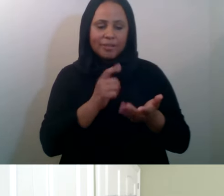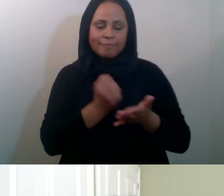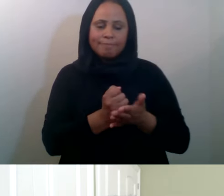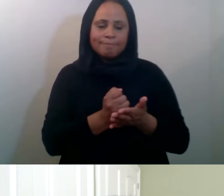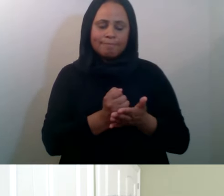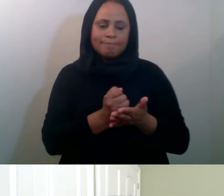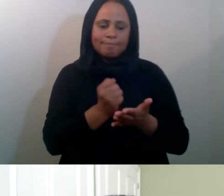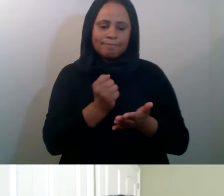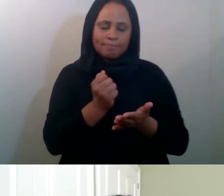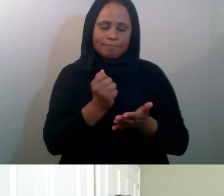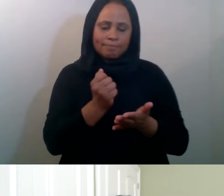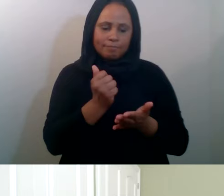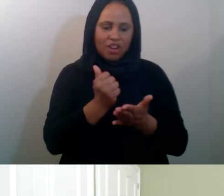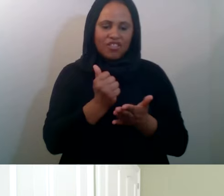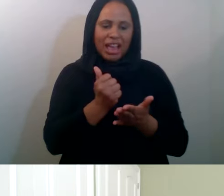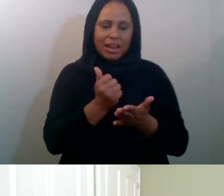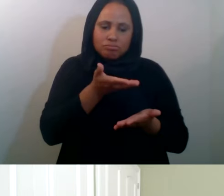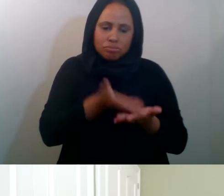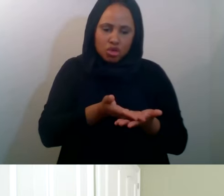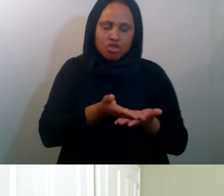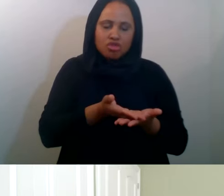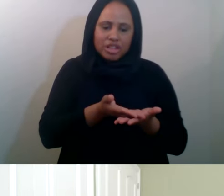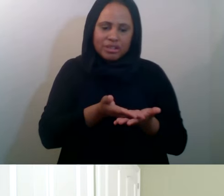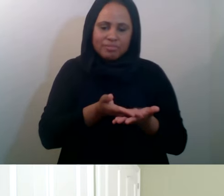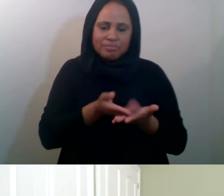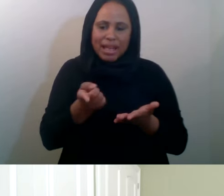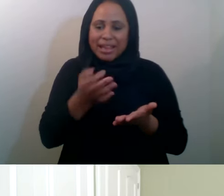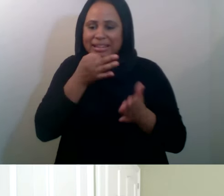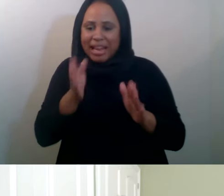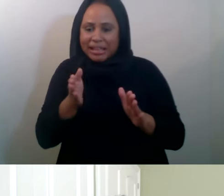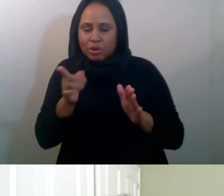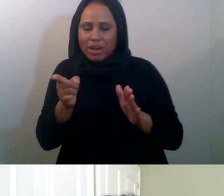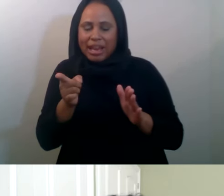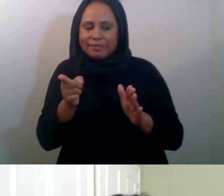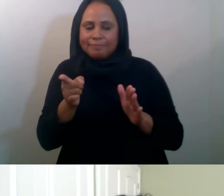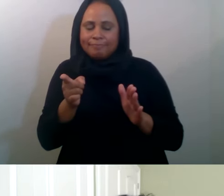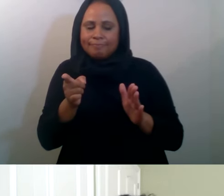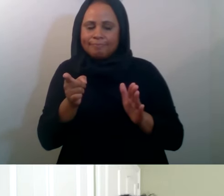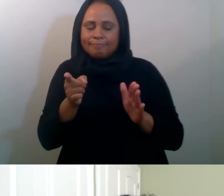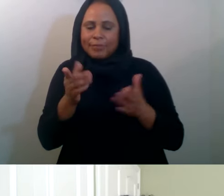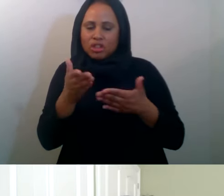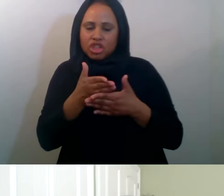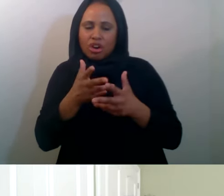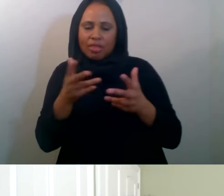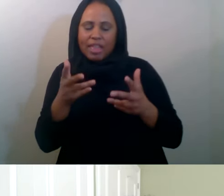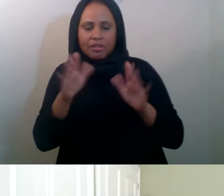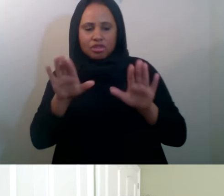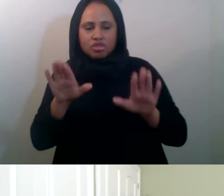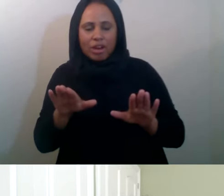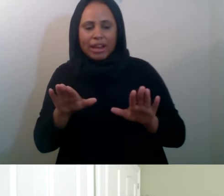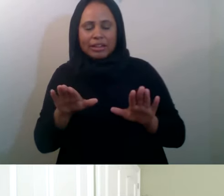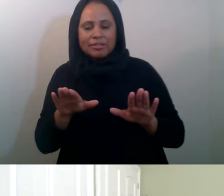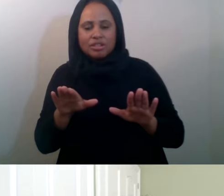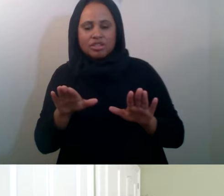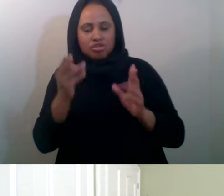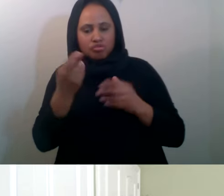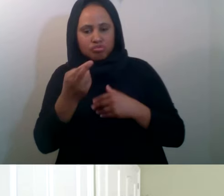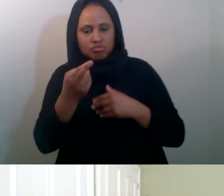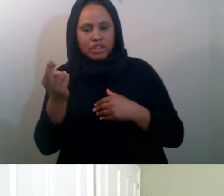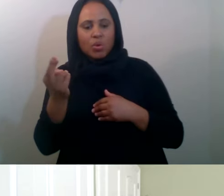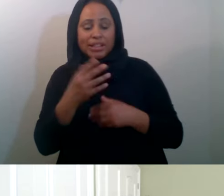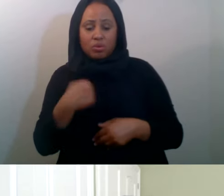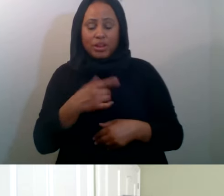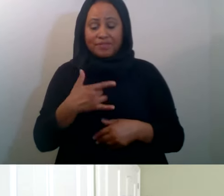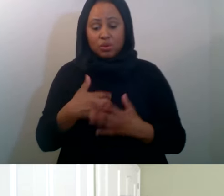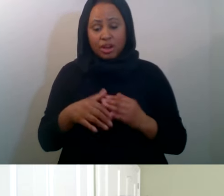who is a Zakat expert and has shared a lot of great content and resources around that. And that's where we're comfortable saying, well, this